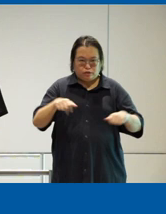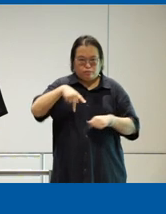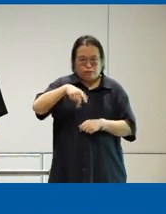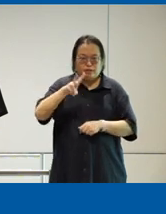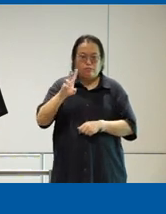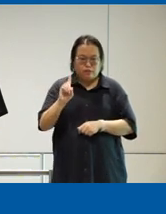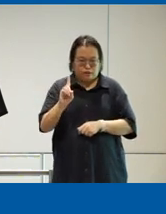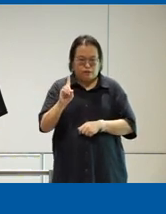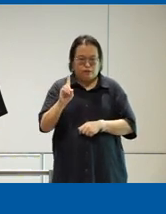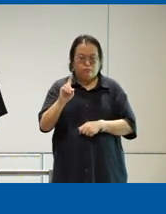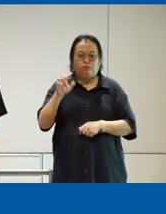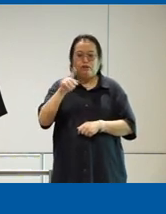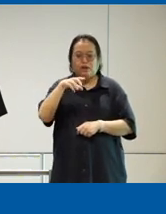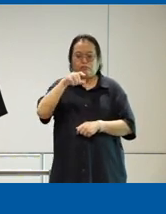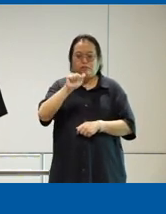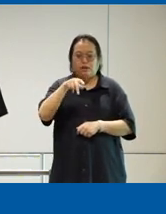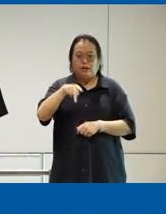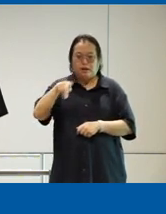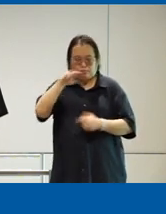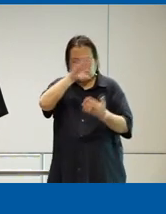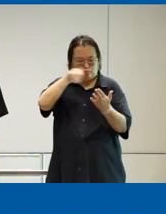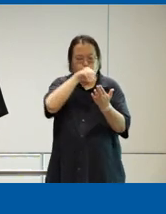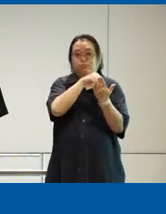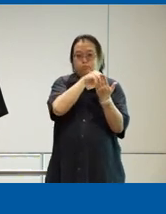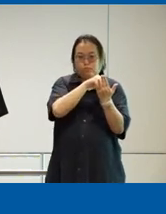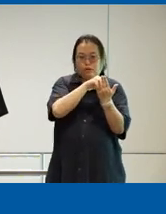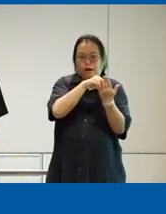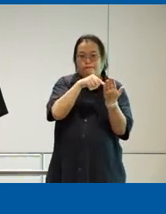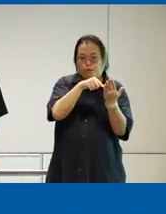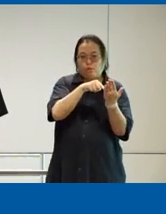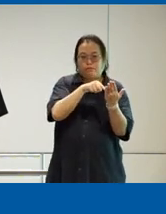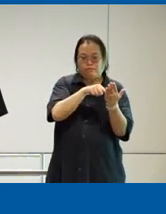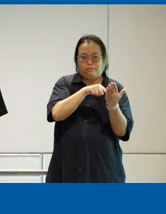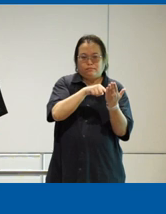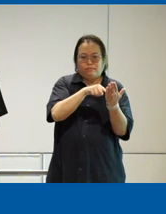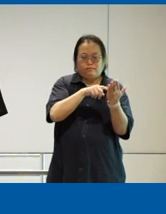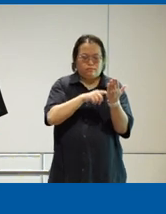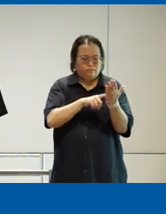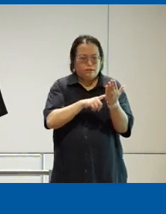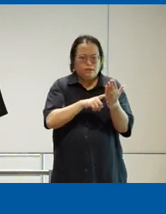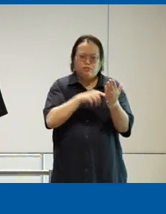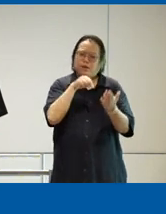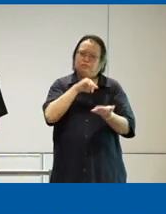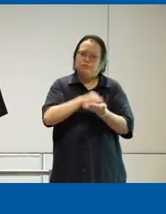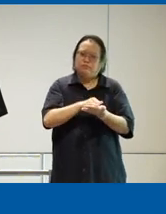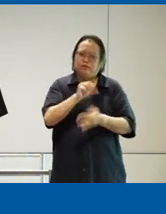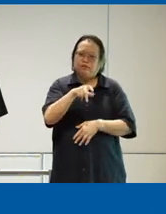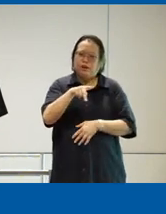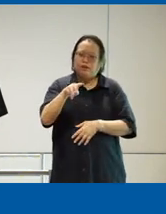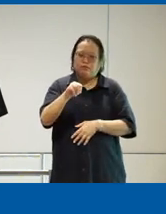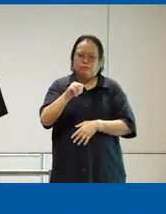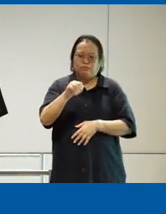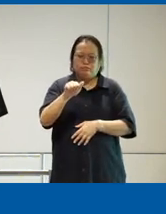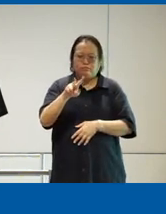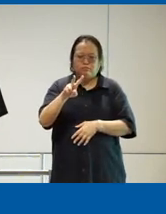smartphone and they're going to get personalized guidance thereafter. But the really novel thing about MAVIS is those trip details are then sent